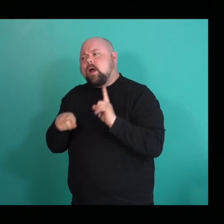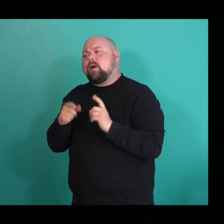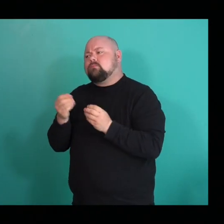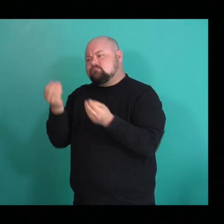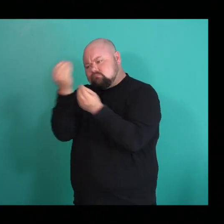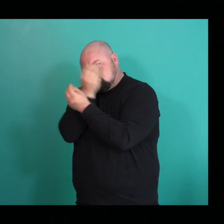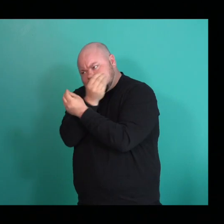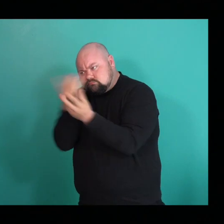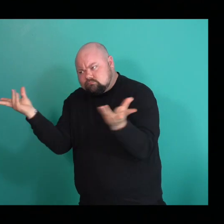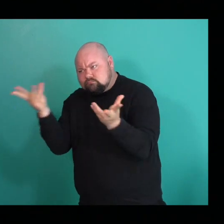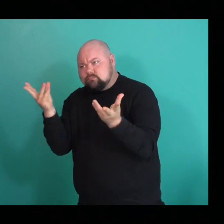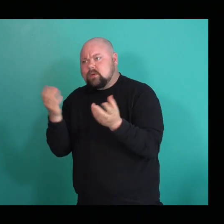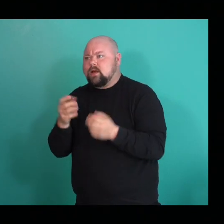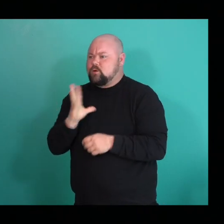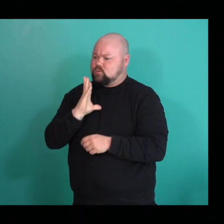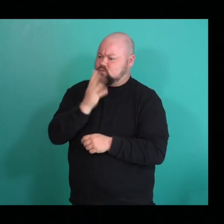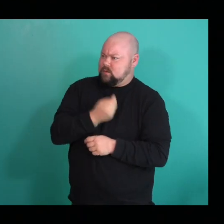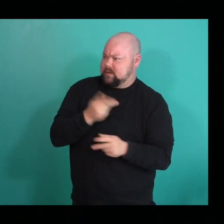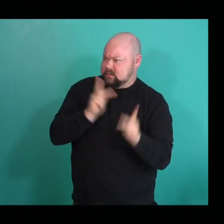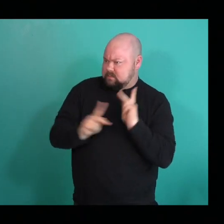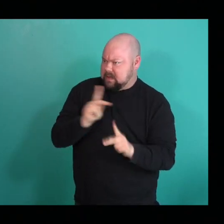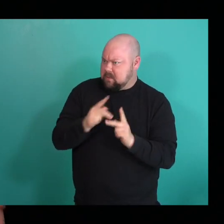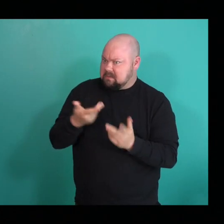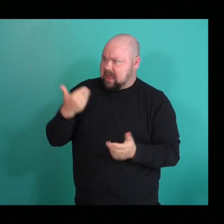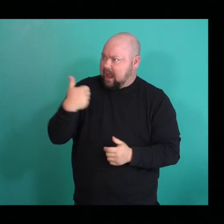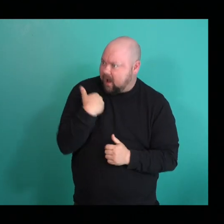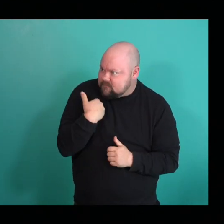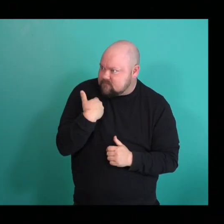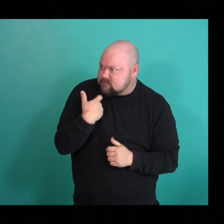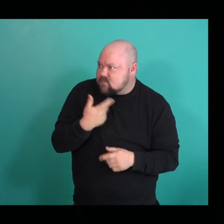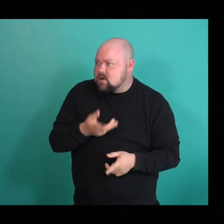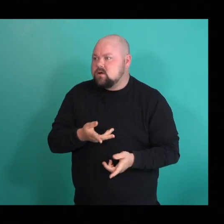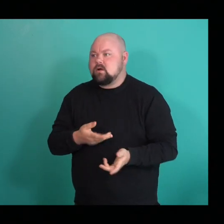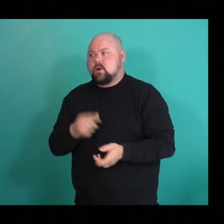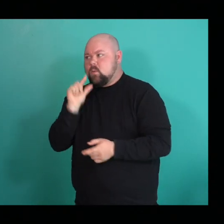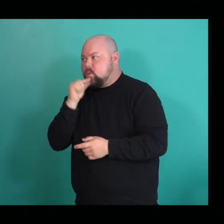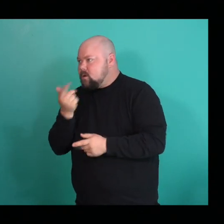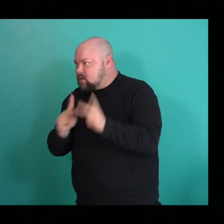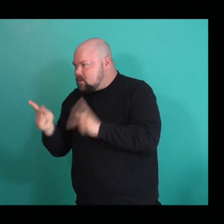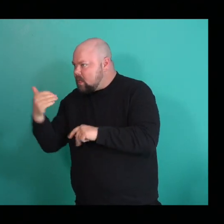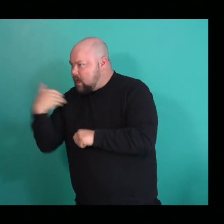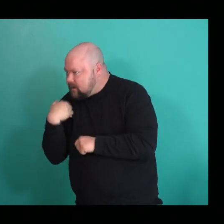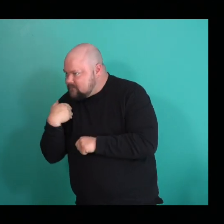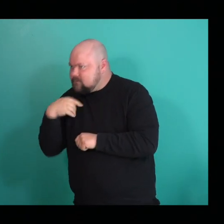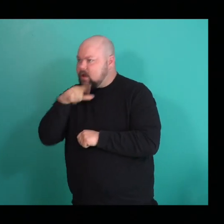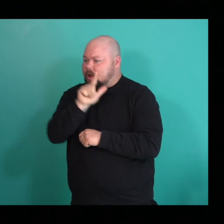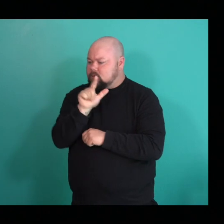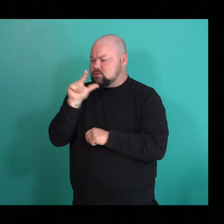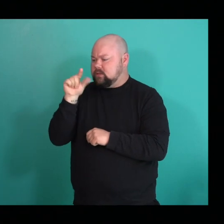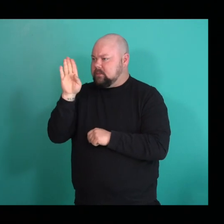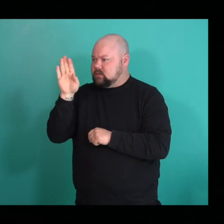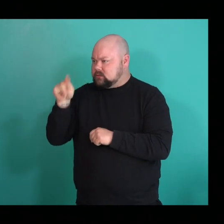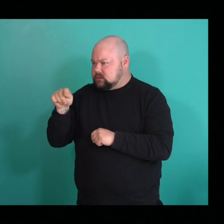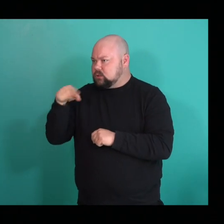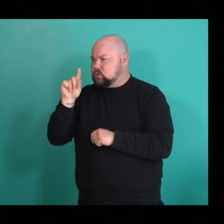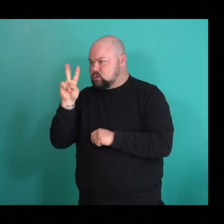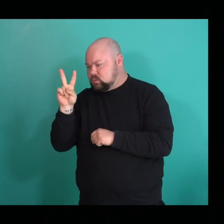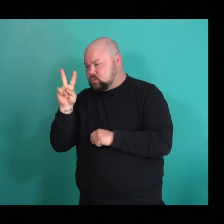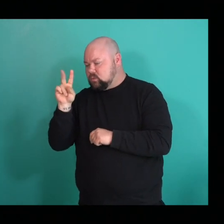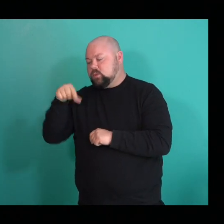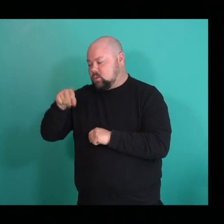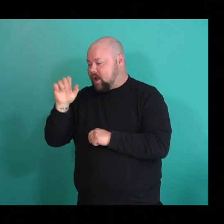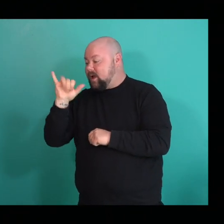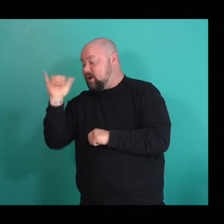there might be people who are trans or any member of the LGBTQ2IA plus community. And